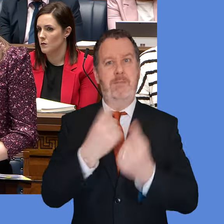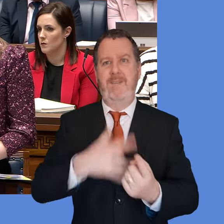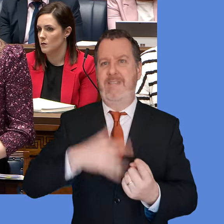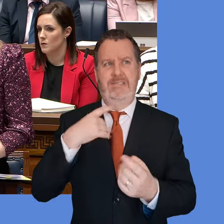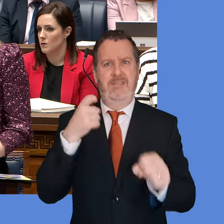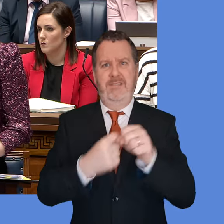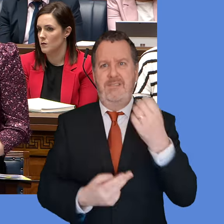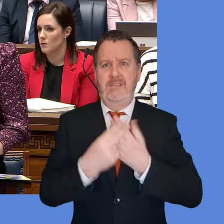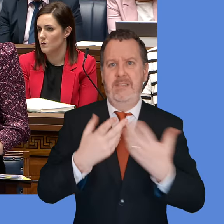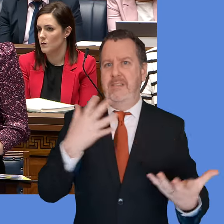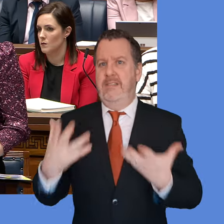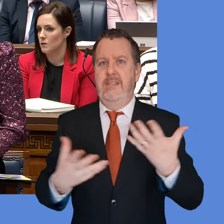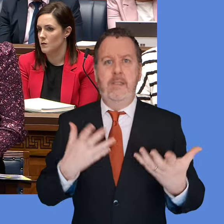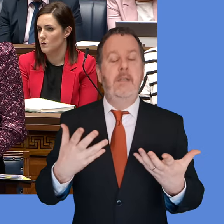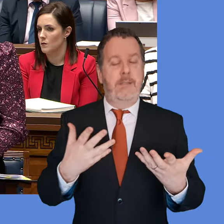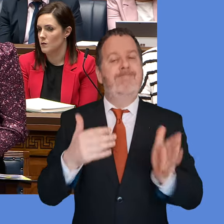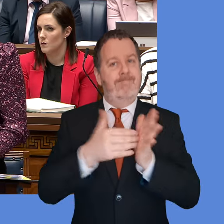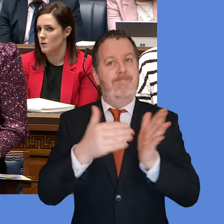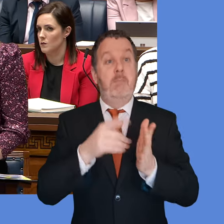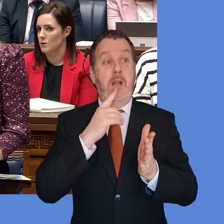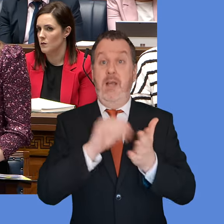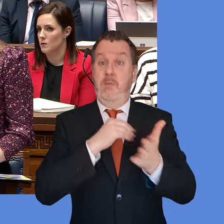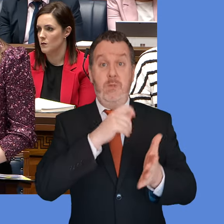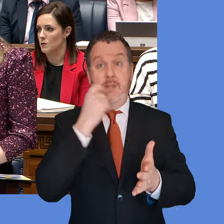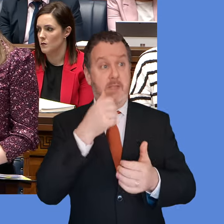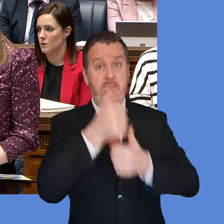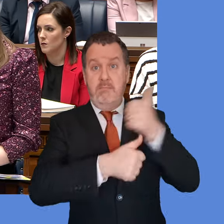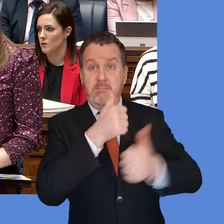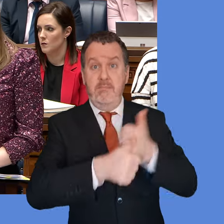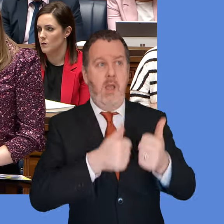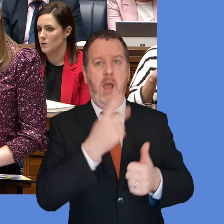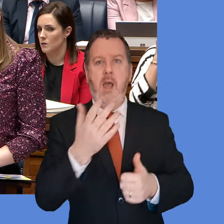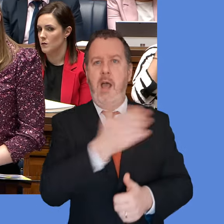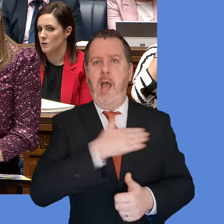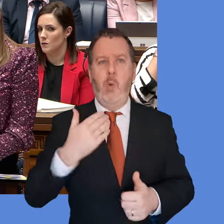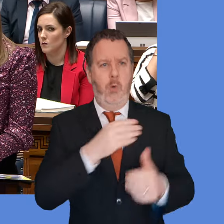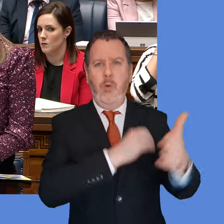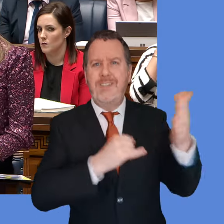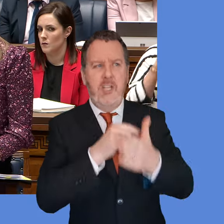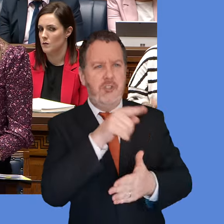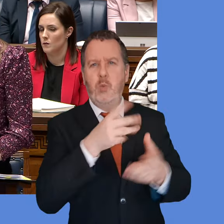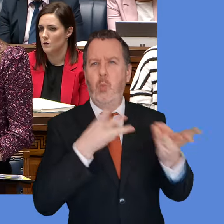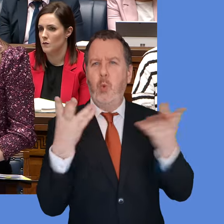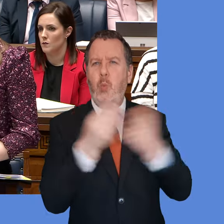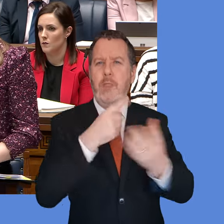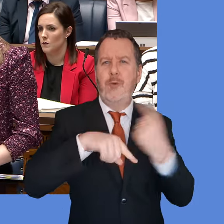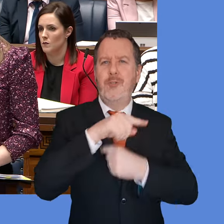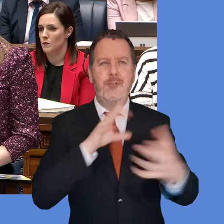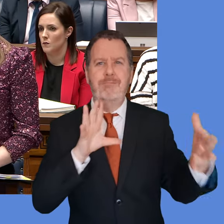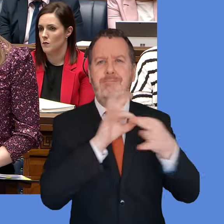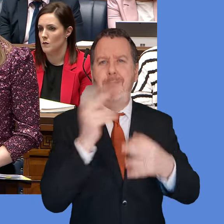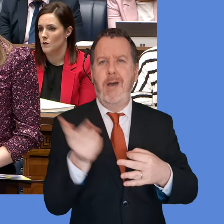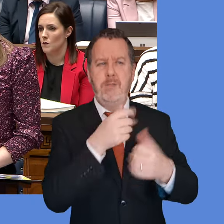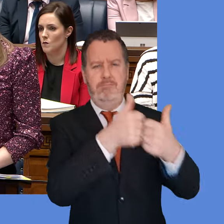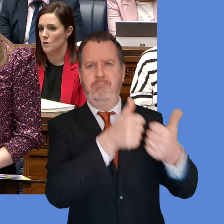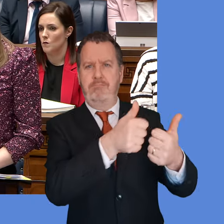communities. We do acknowledge the continuing good work being carried out by delivery partners in very challenging circumstances. Just to say that the work is ongoing